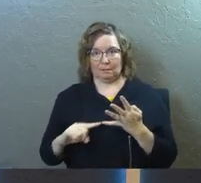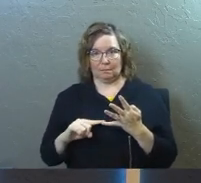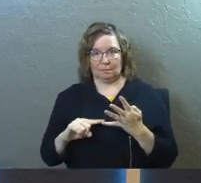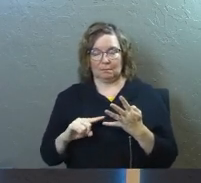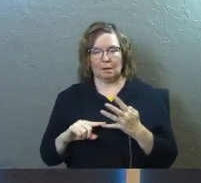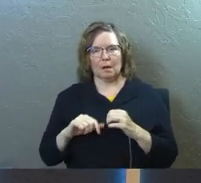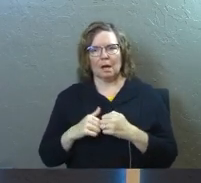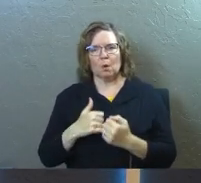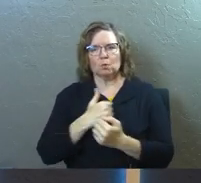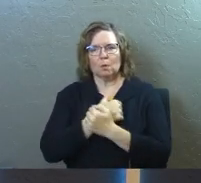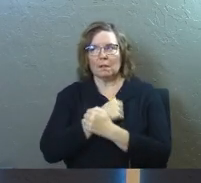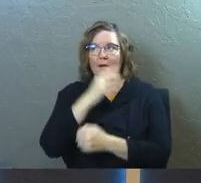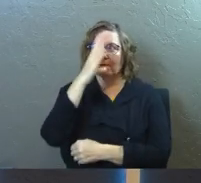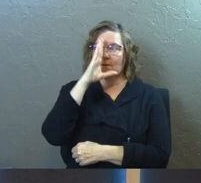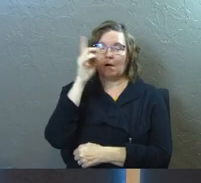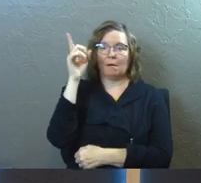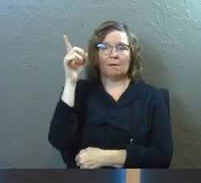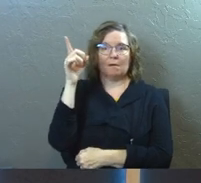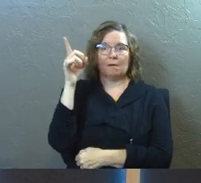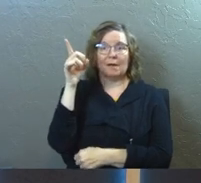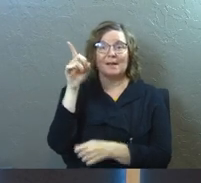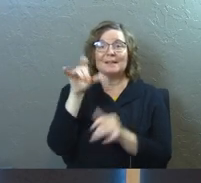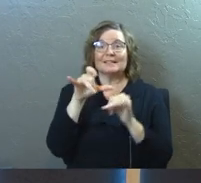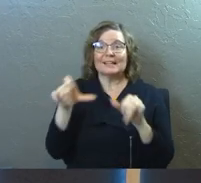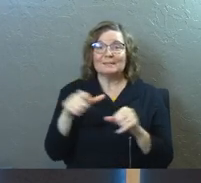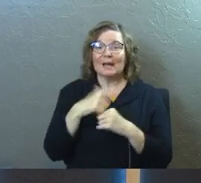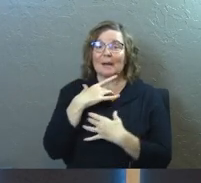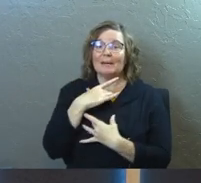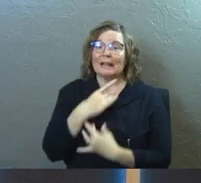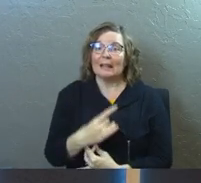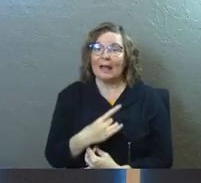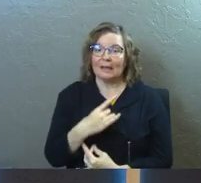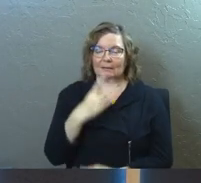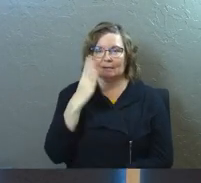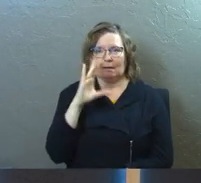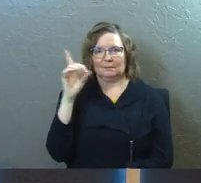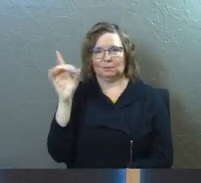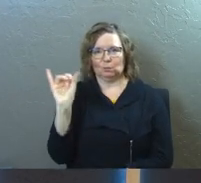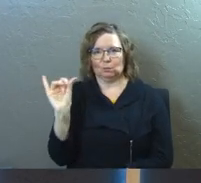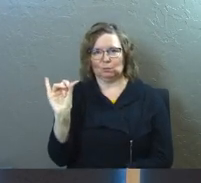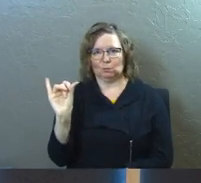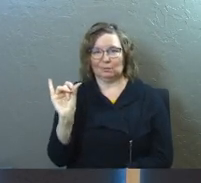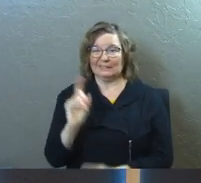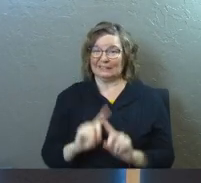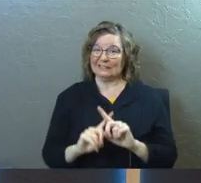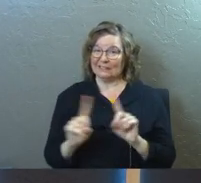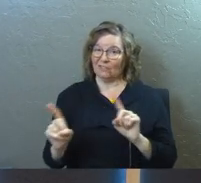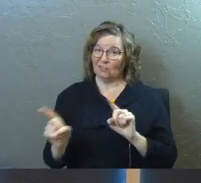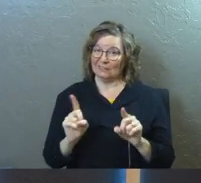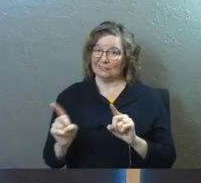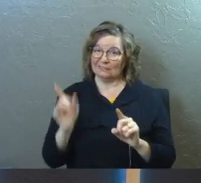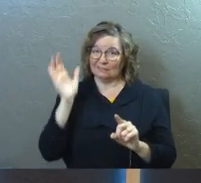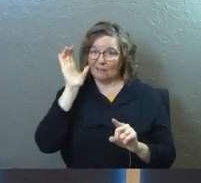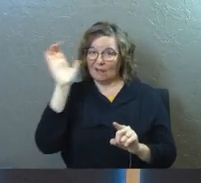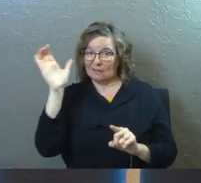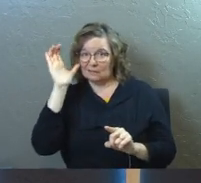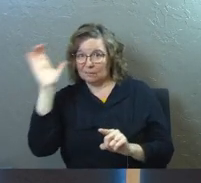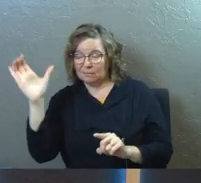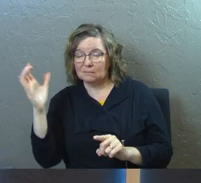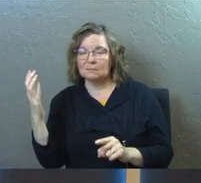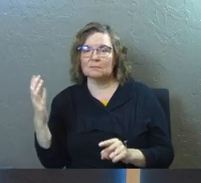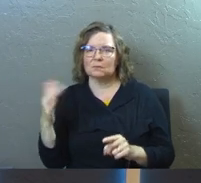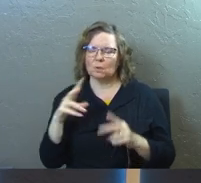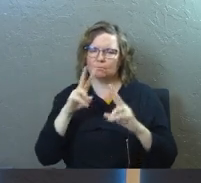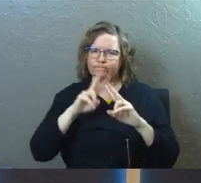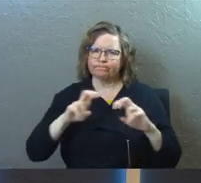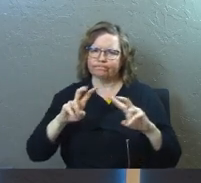how to love God, but also like God. Because those are two different things too. So it's going to